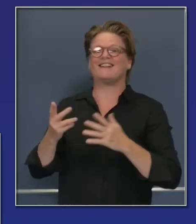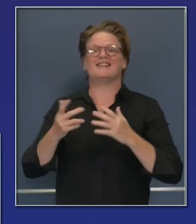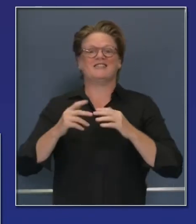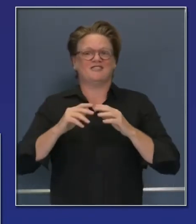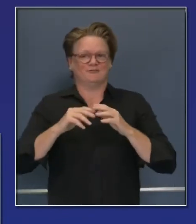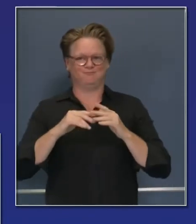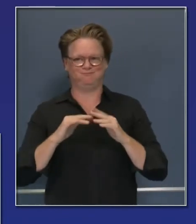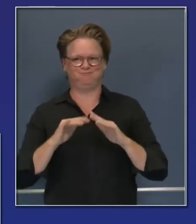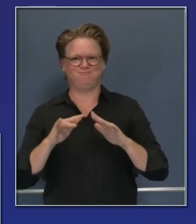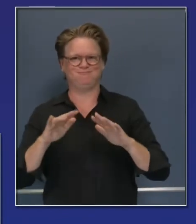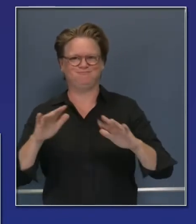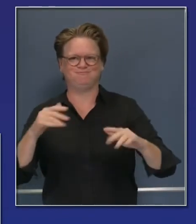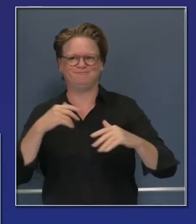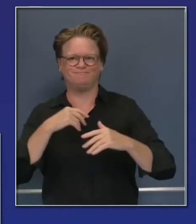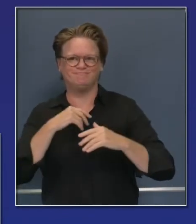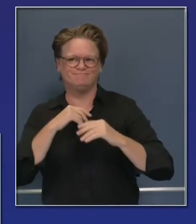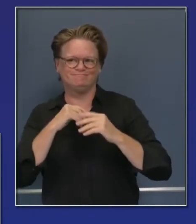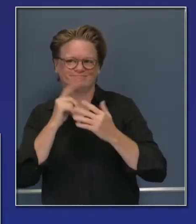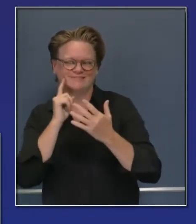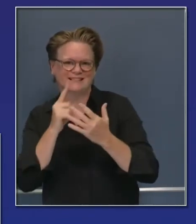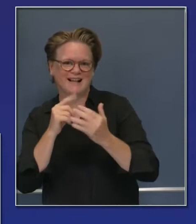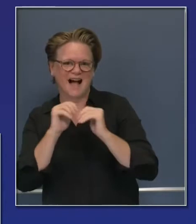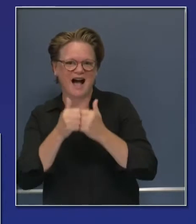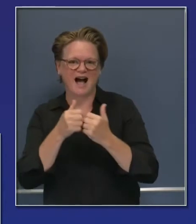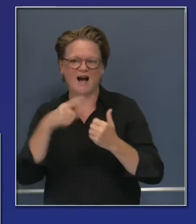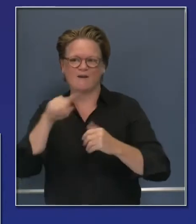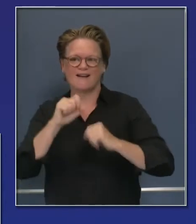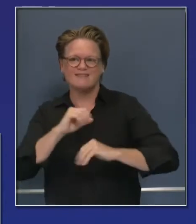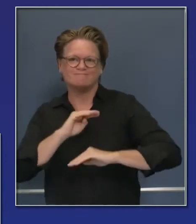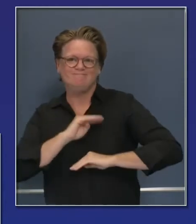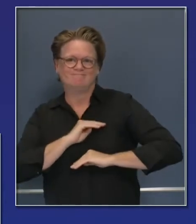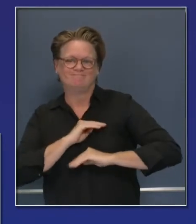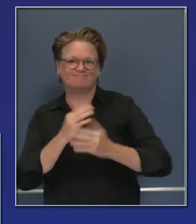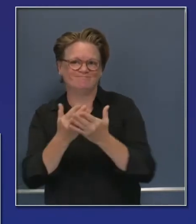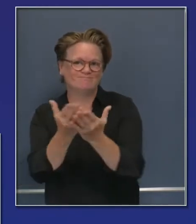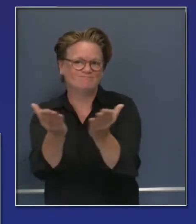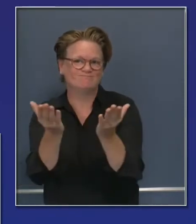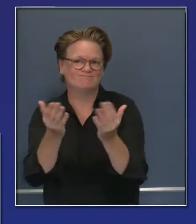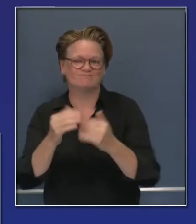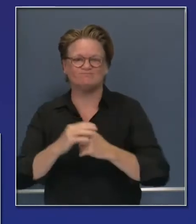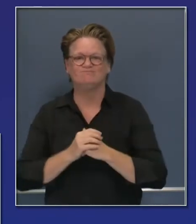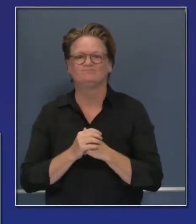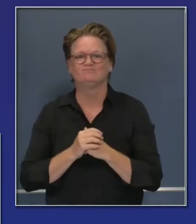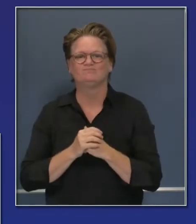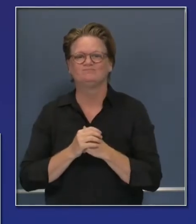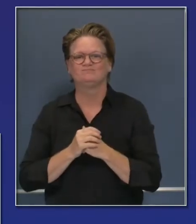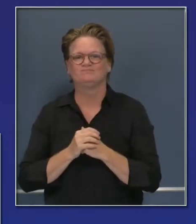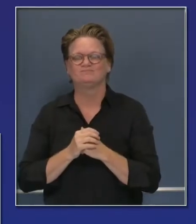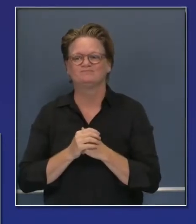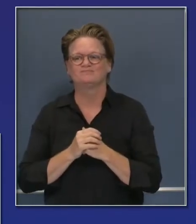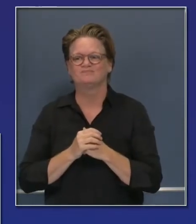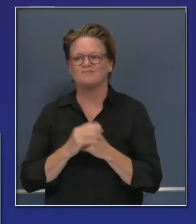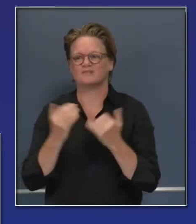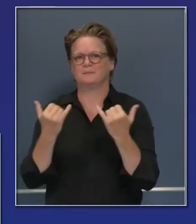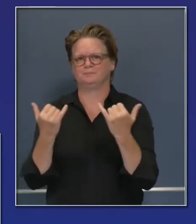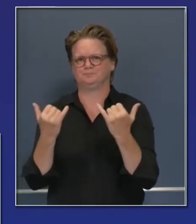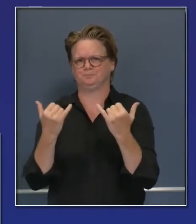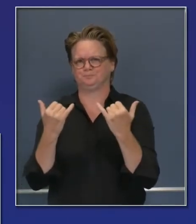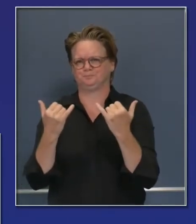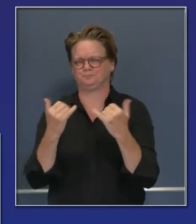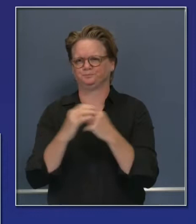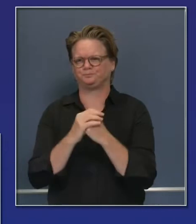all of the provisions set forth in the contract. Speaking of setting forth, we are putting every